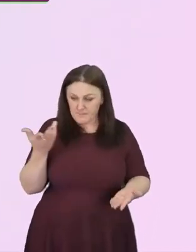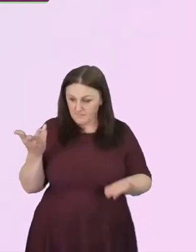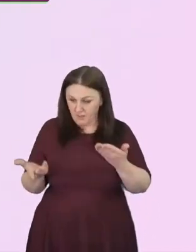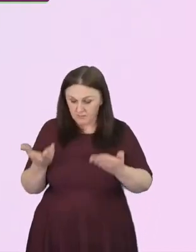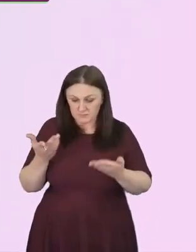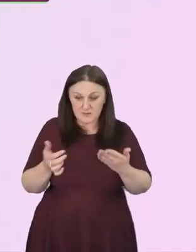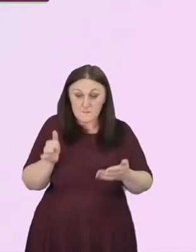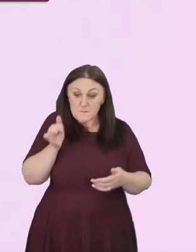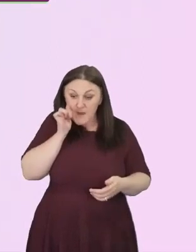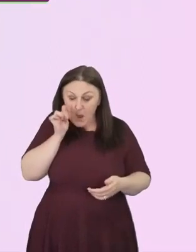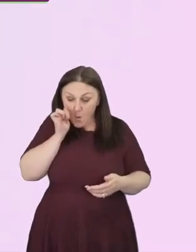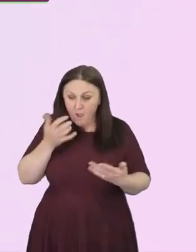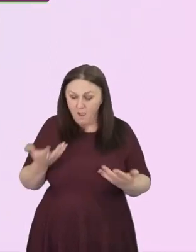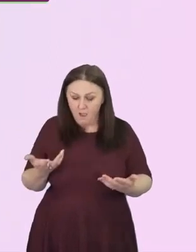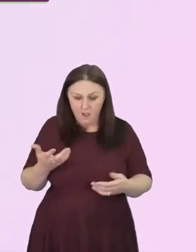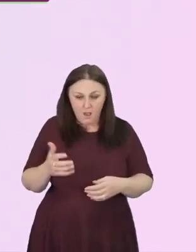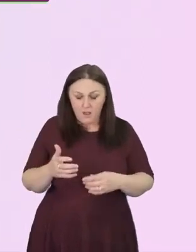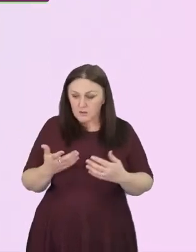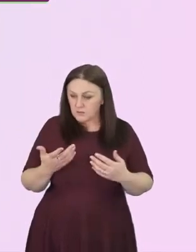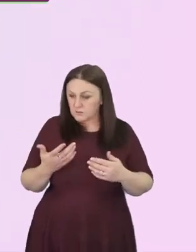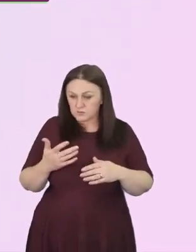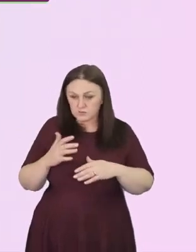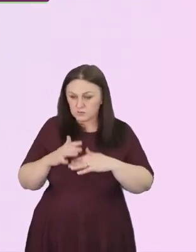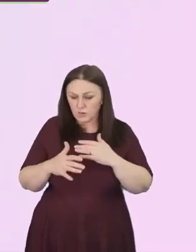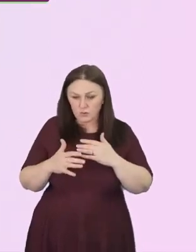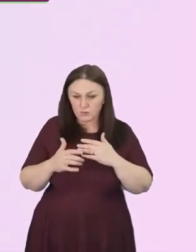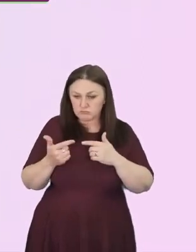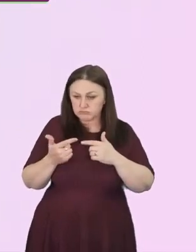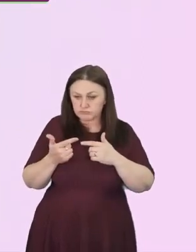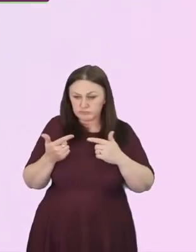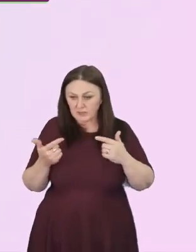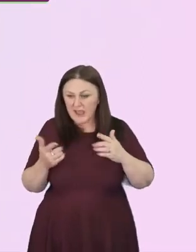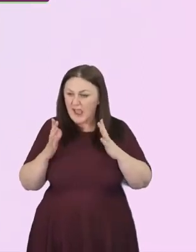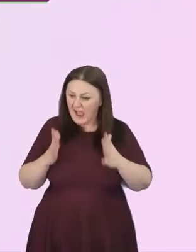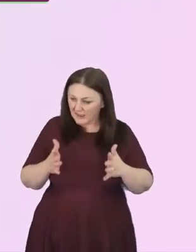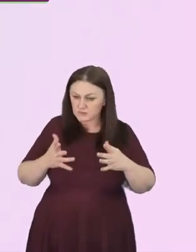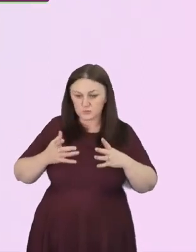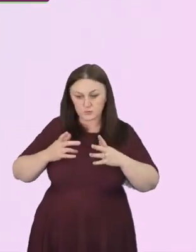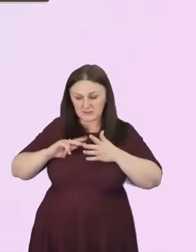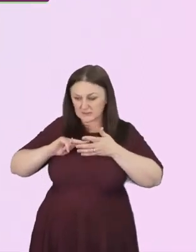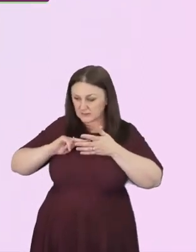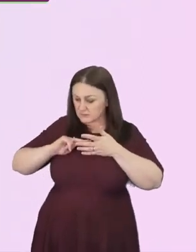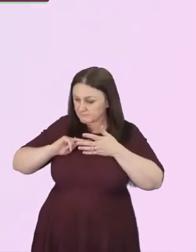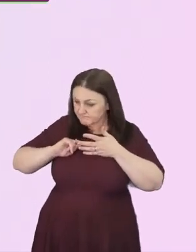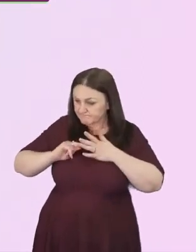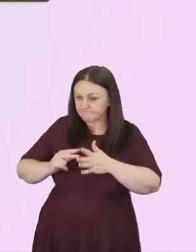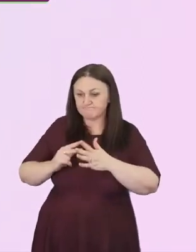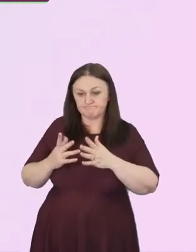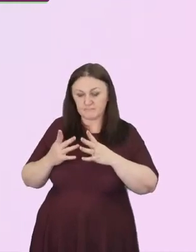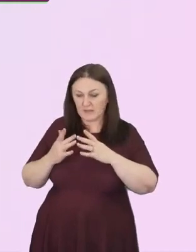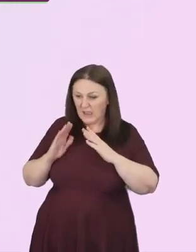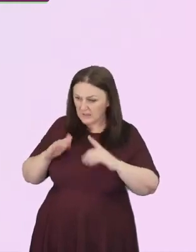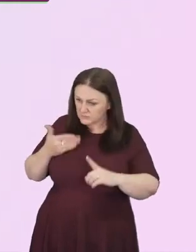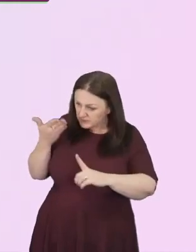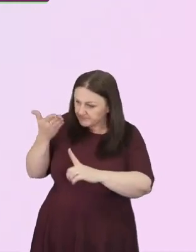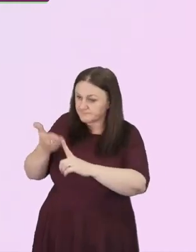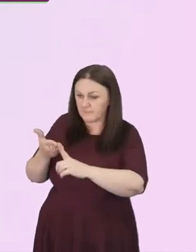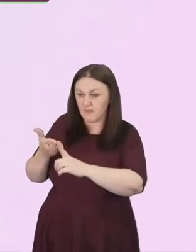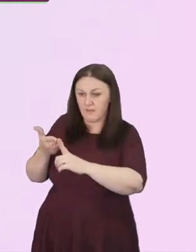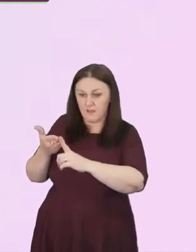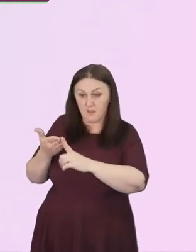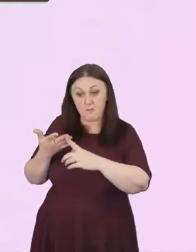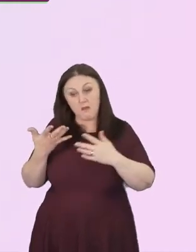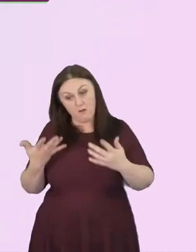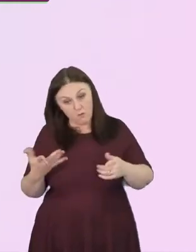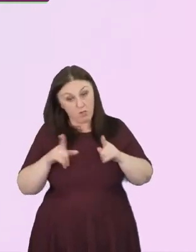Don't overdo it. There needs to be a blend of intentionality and simply being natural about it, how